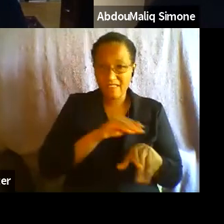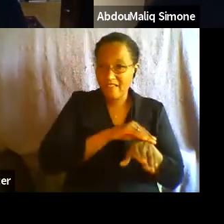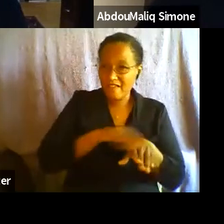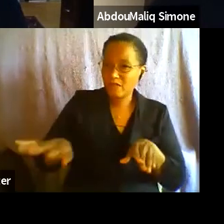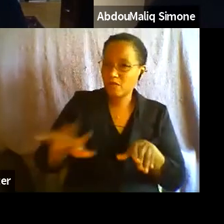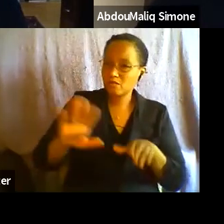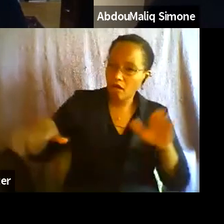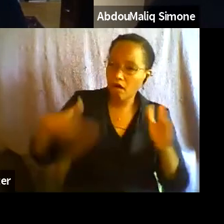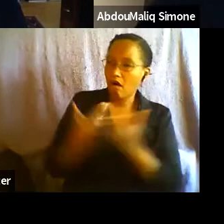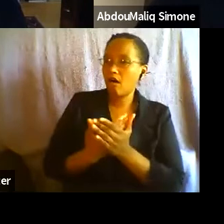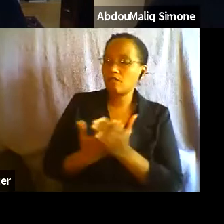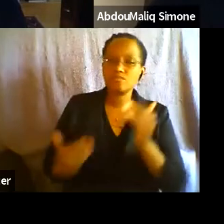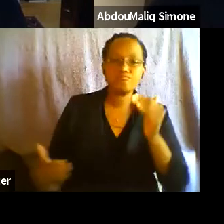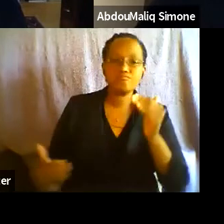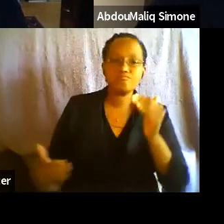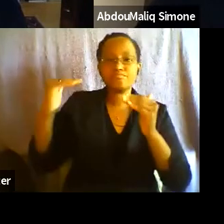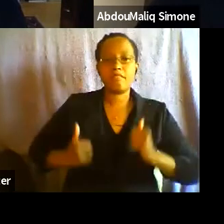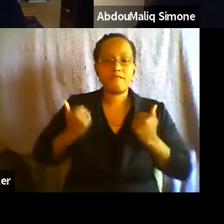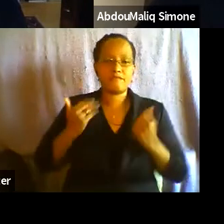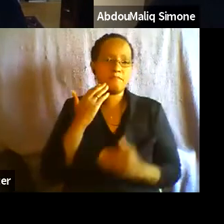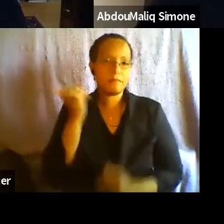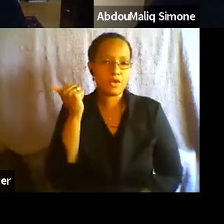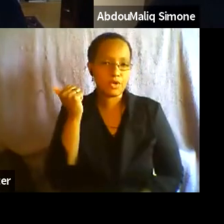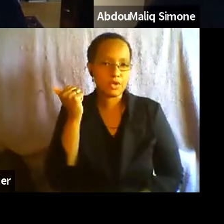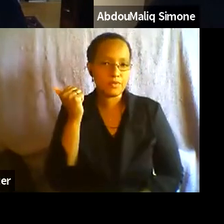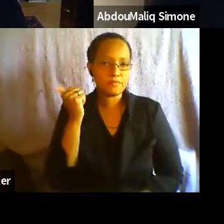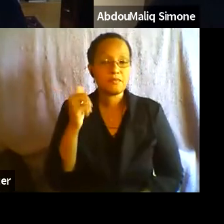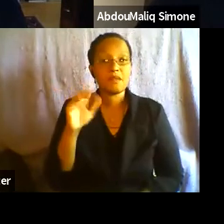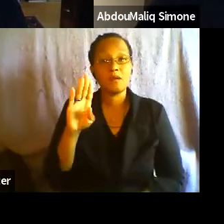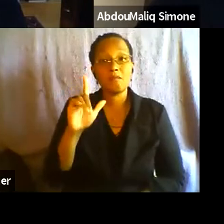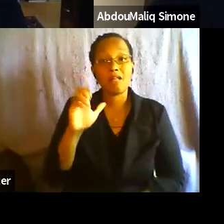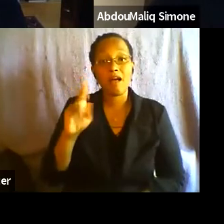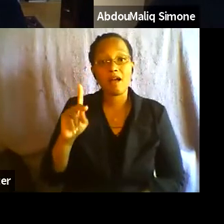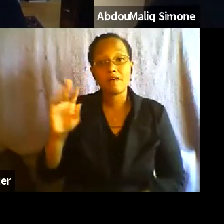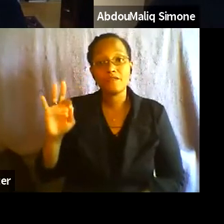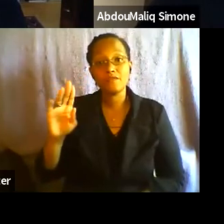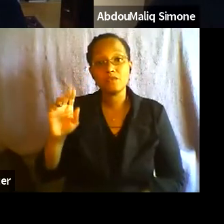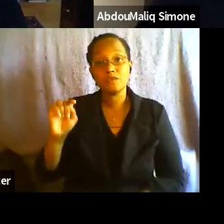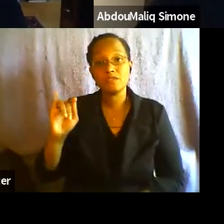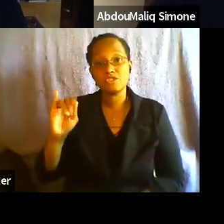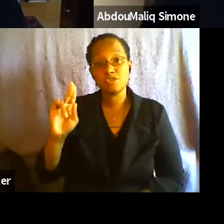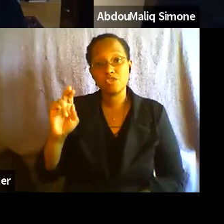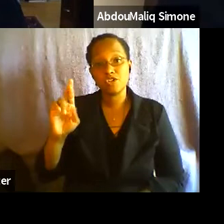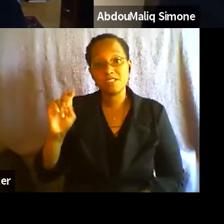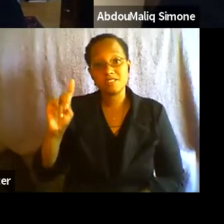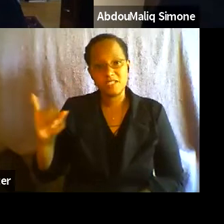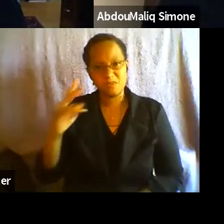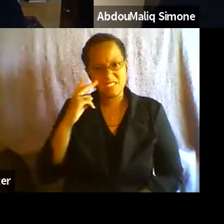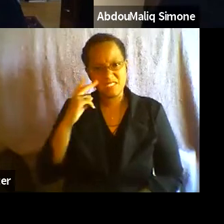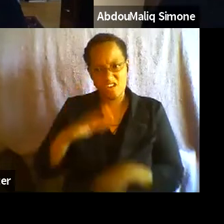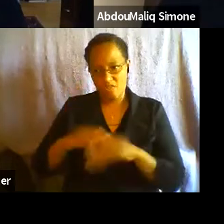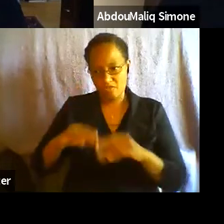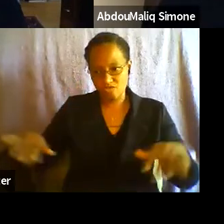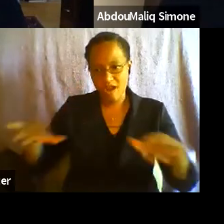Black futurity is something that we see on the ground in the kind of work that Abdul-Malik and Edgar